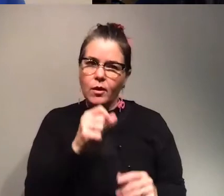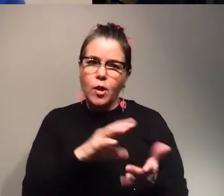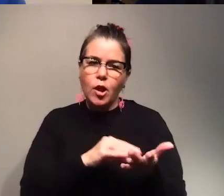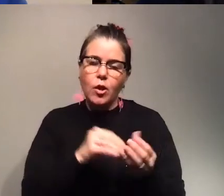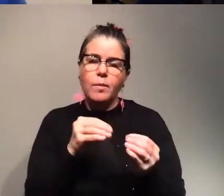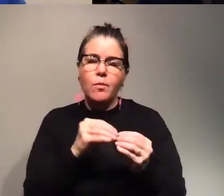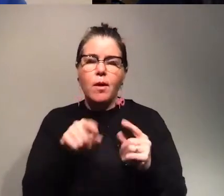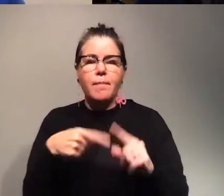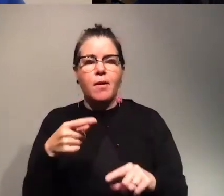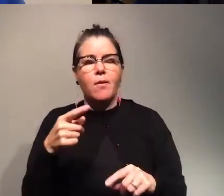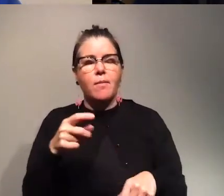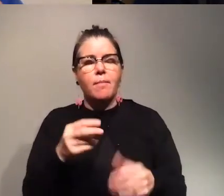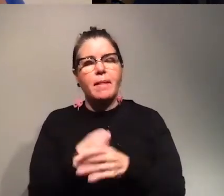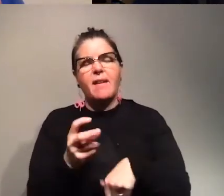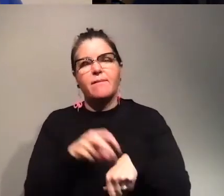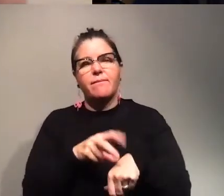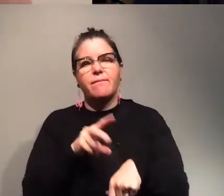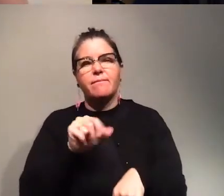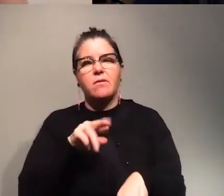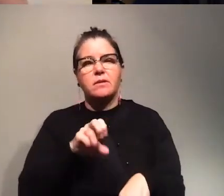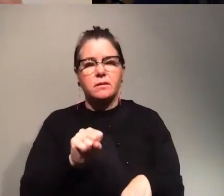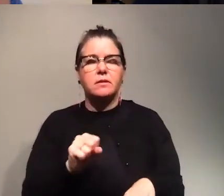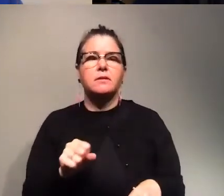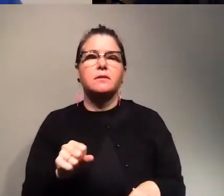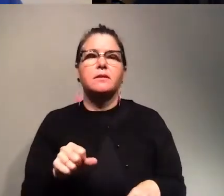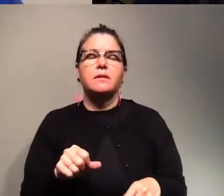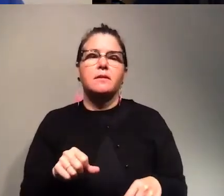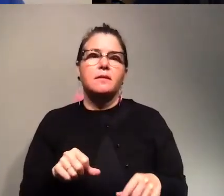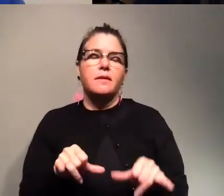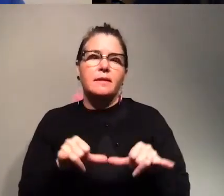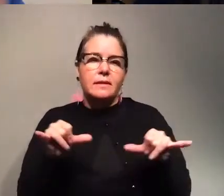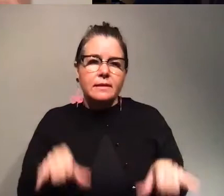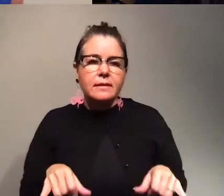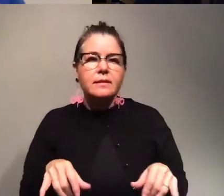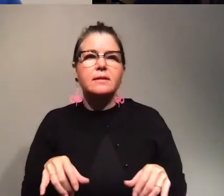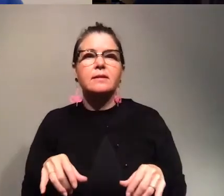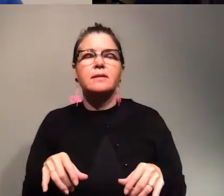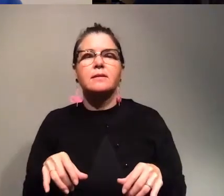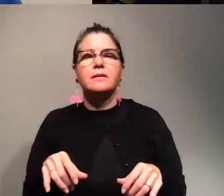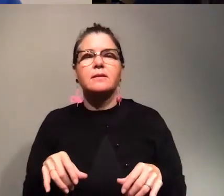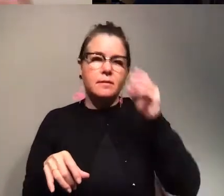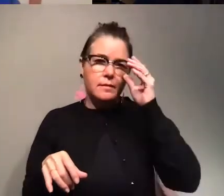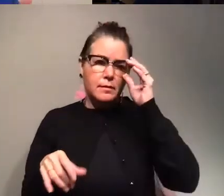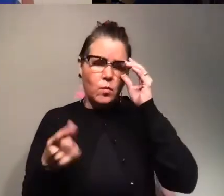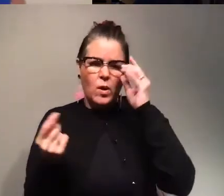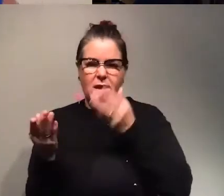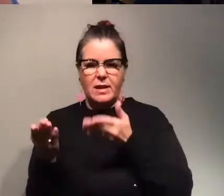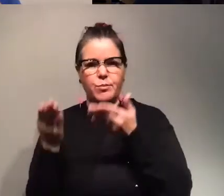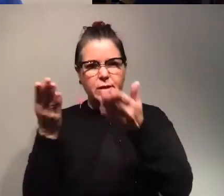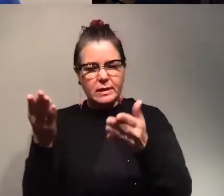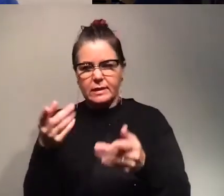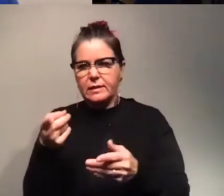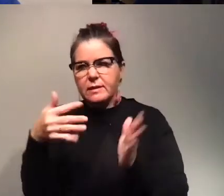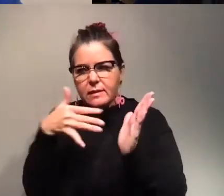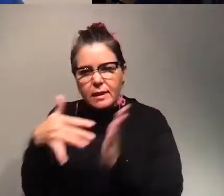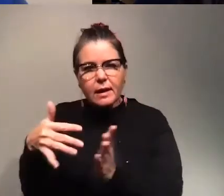viruses. And I just felt like the system and what when he presented what he was studying was